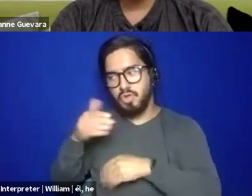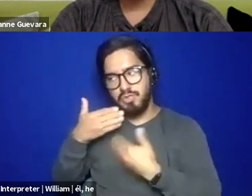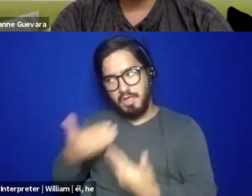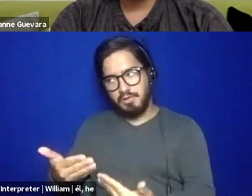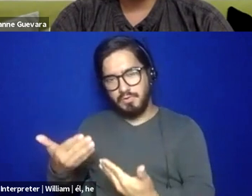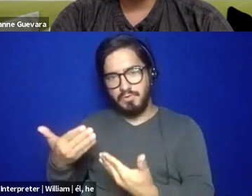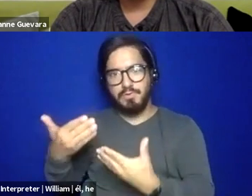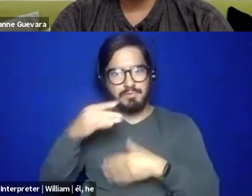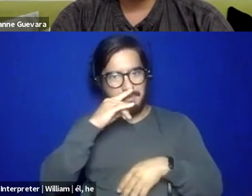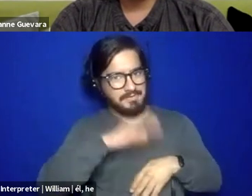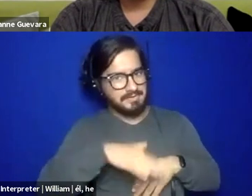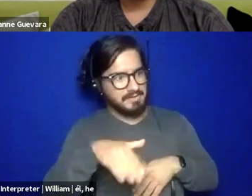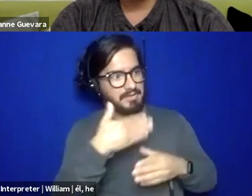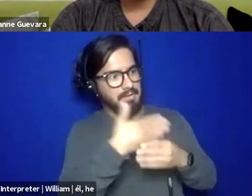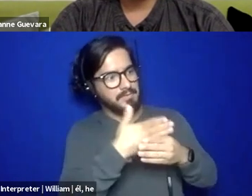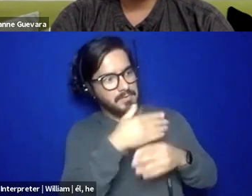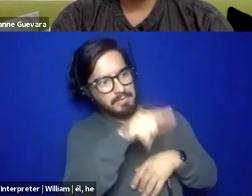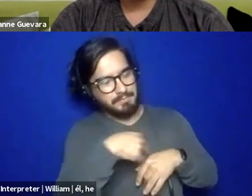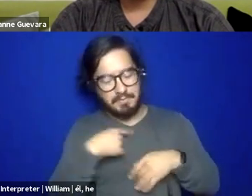thank you. No, thank you.